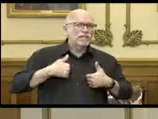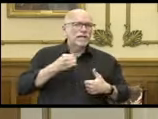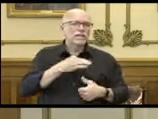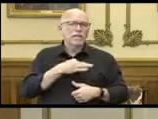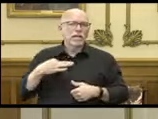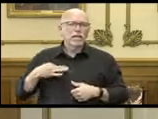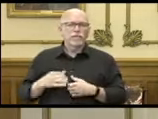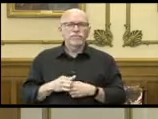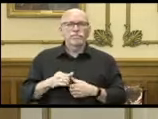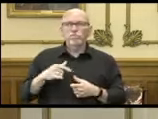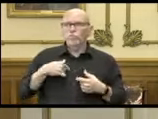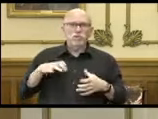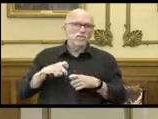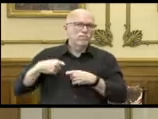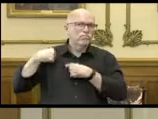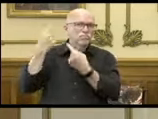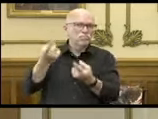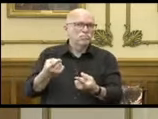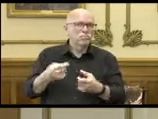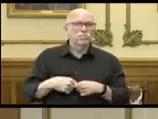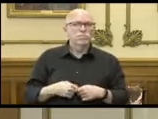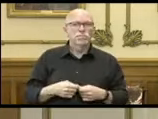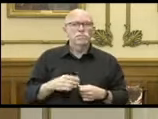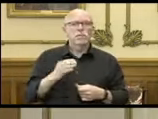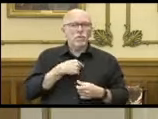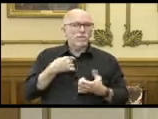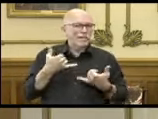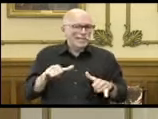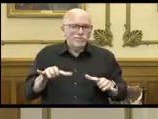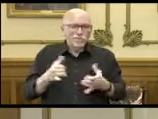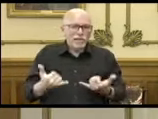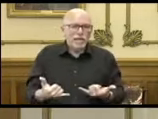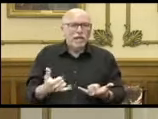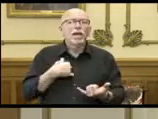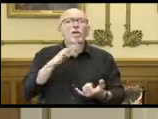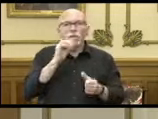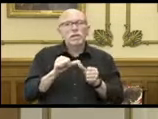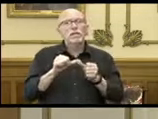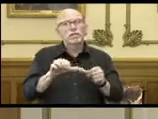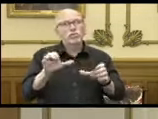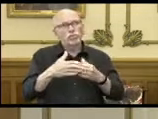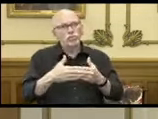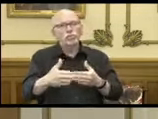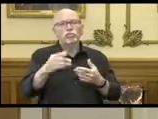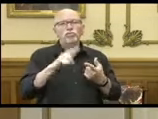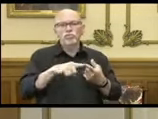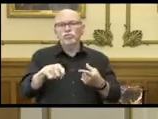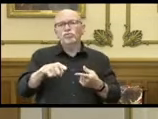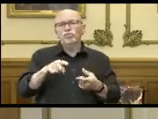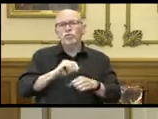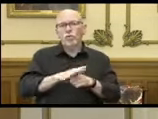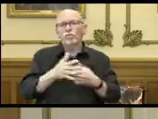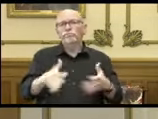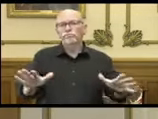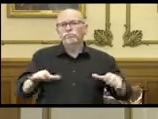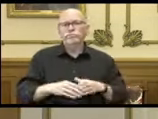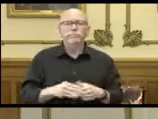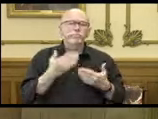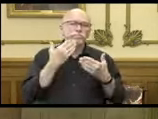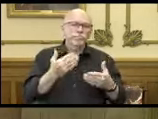This is what we've done from the beginning, are doing now, and will do until the end of this crisis. Thank you.